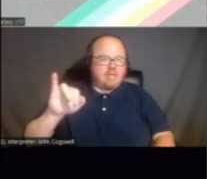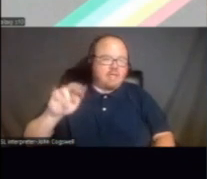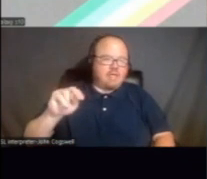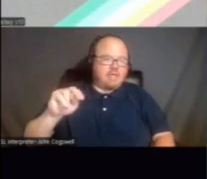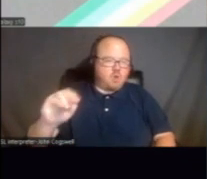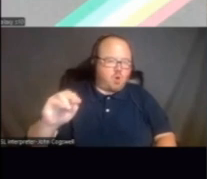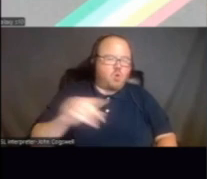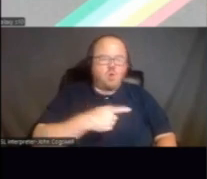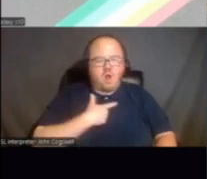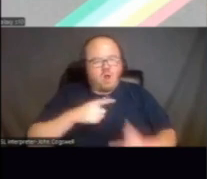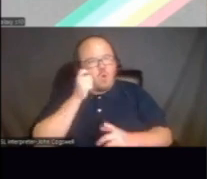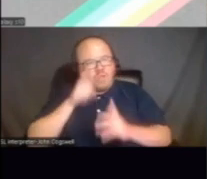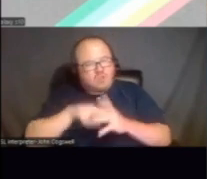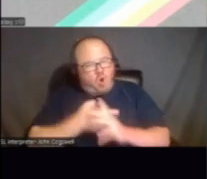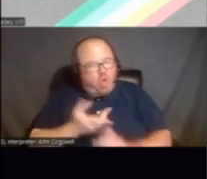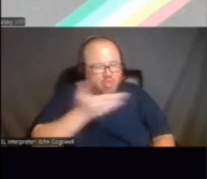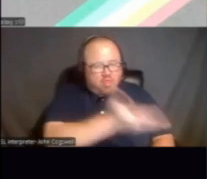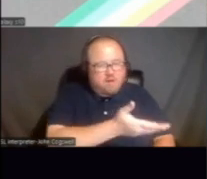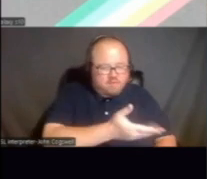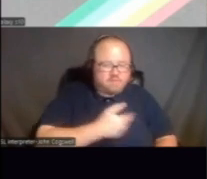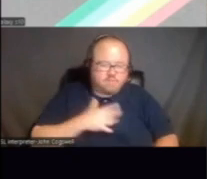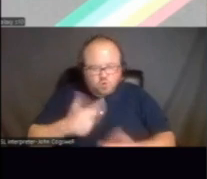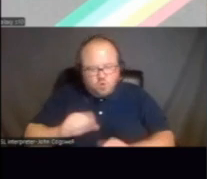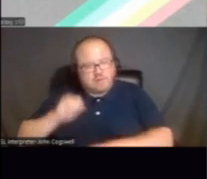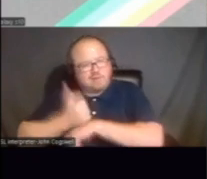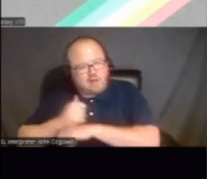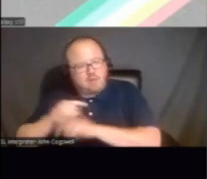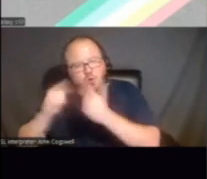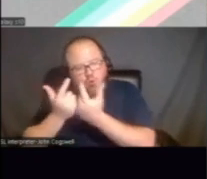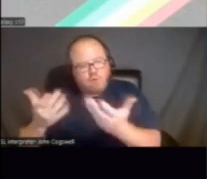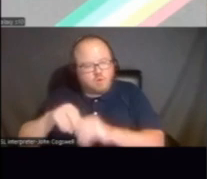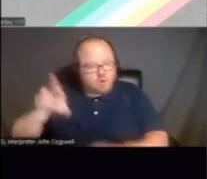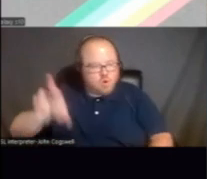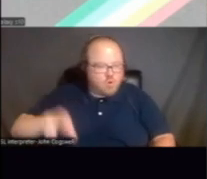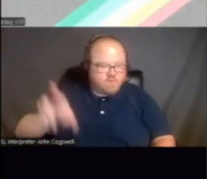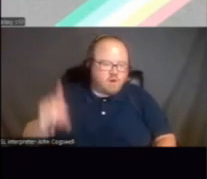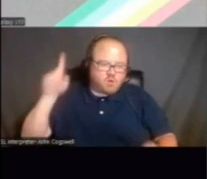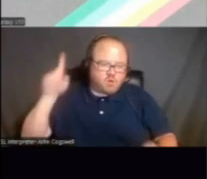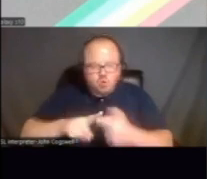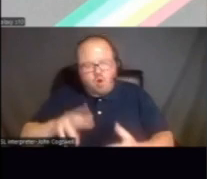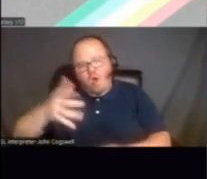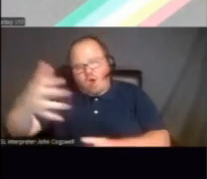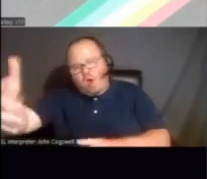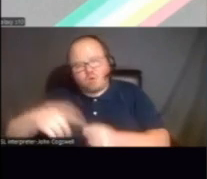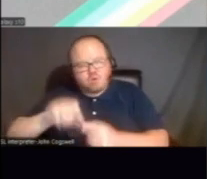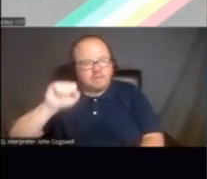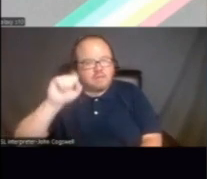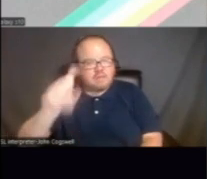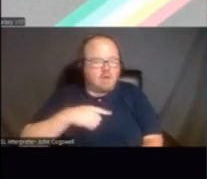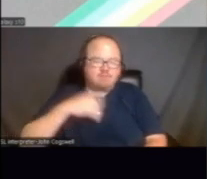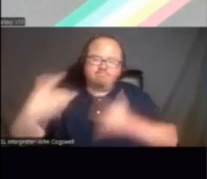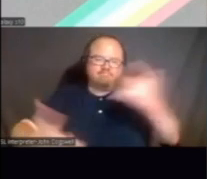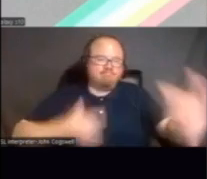So I just started there, and I'm trying to establish a group in Riverside and all the way up to San Diego. So I'm very excited.